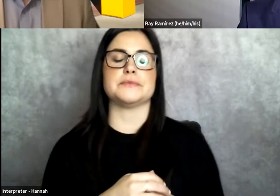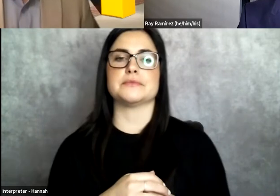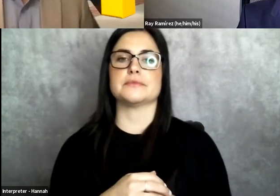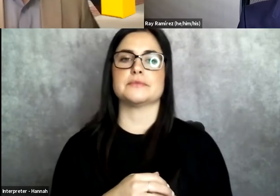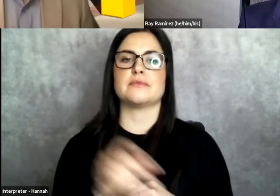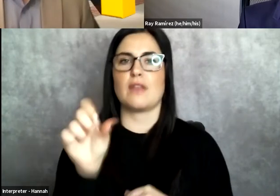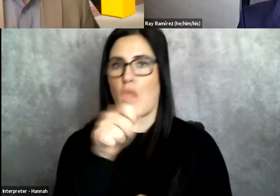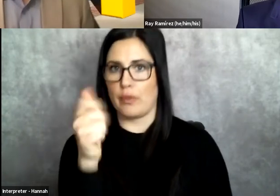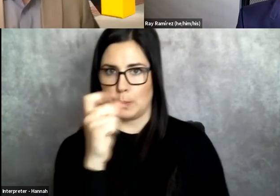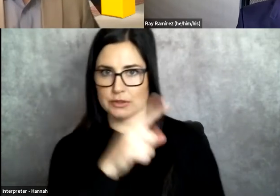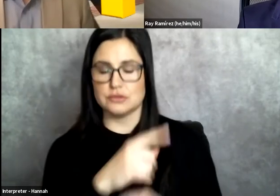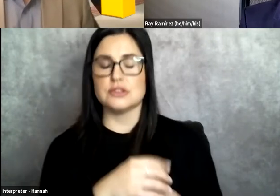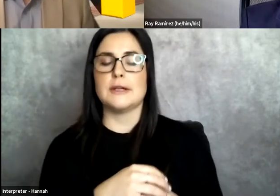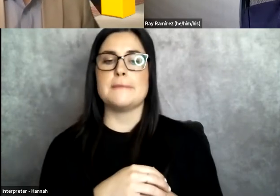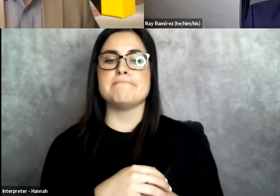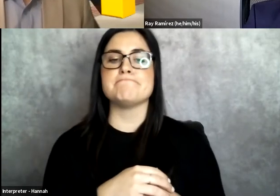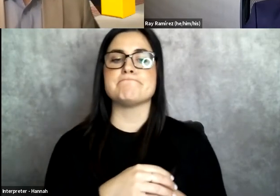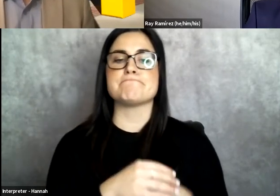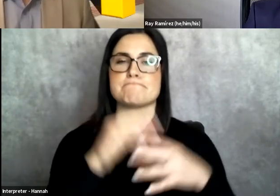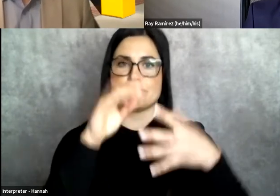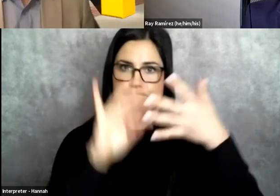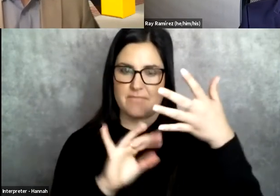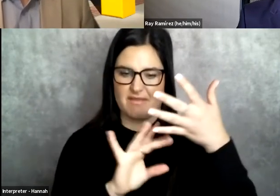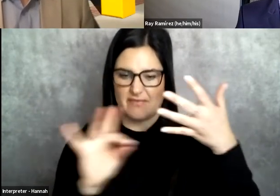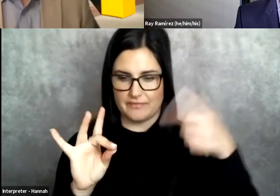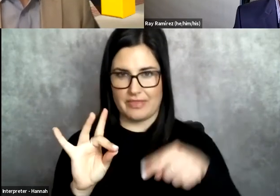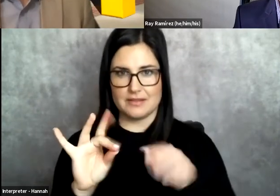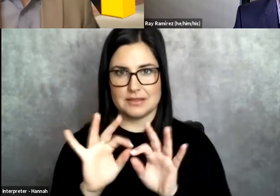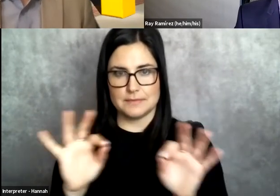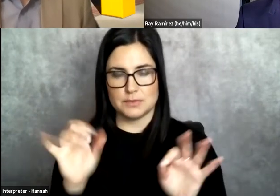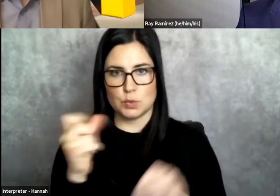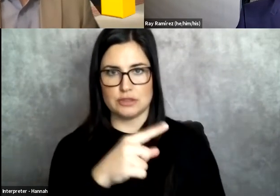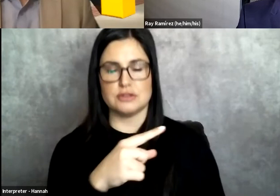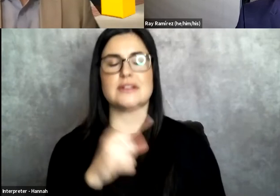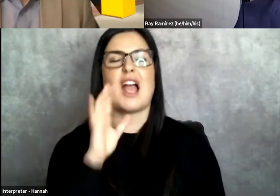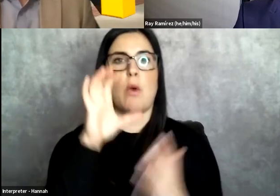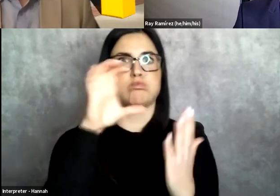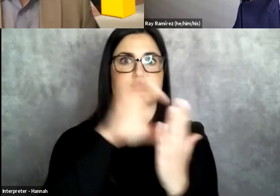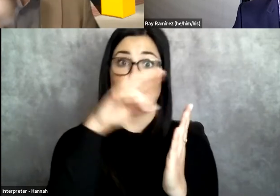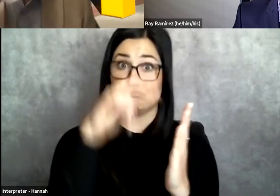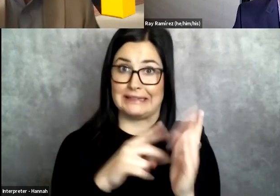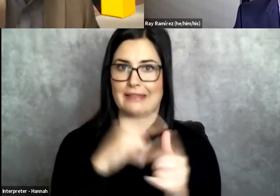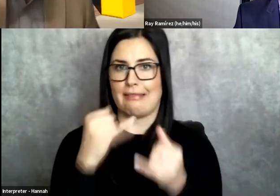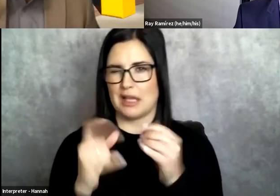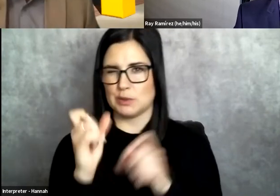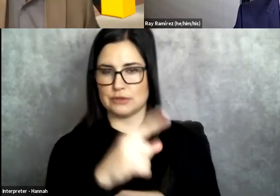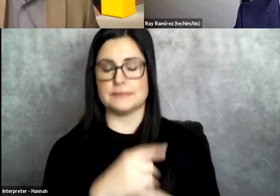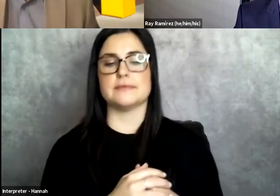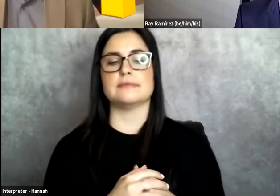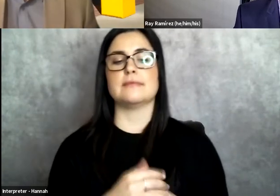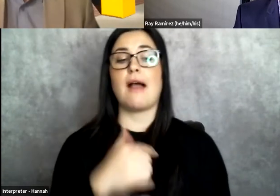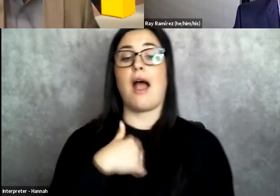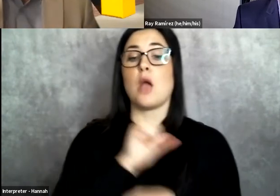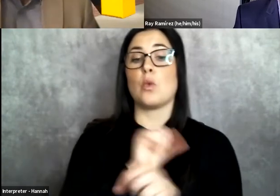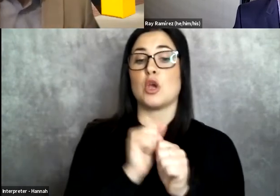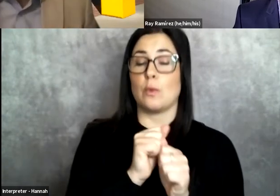a great question at the end of a statement here, but to contextualize a question, let me go ahead and read the whole thing. Okay. I work directly with incarcerated